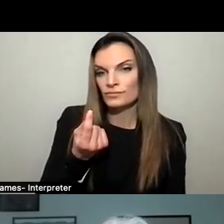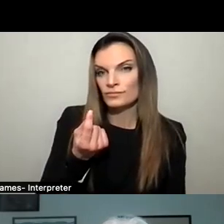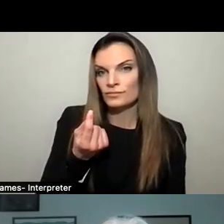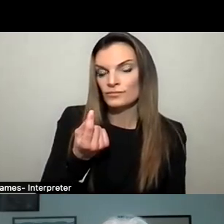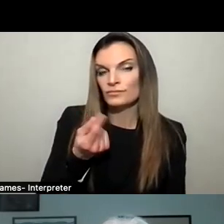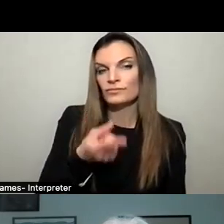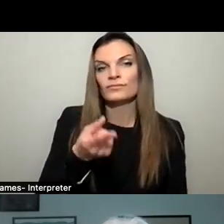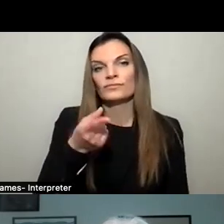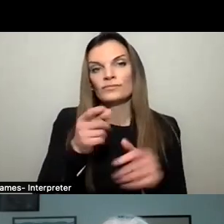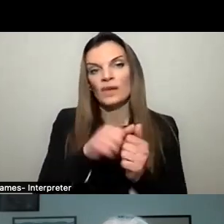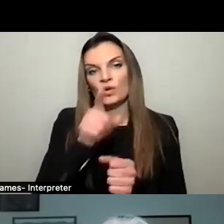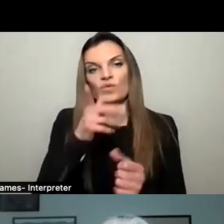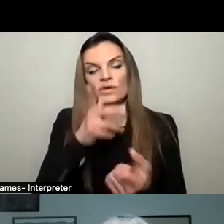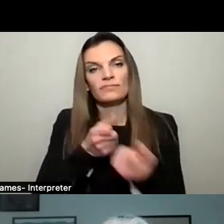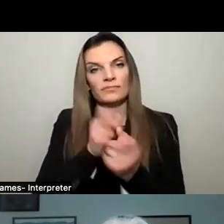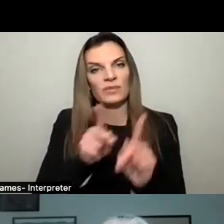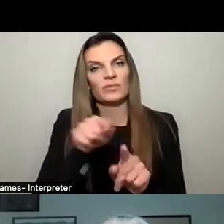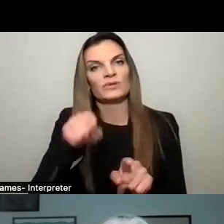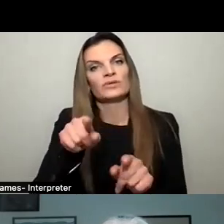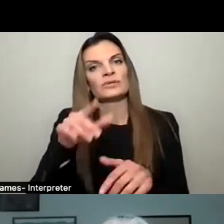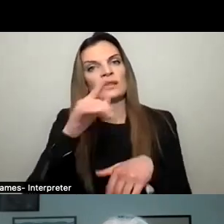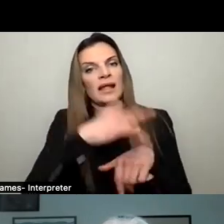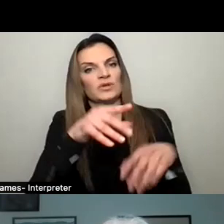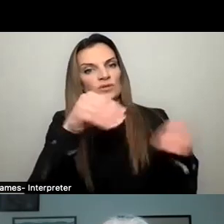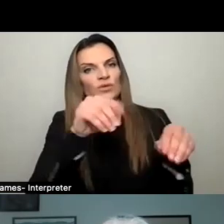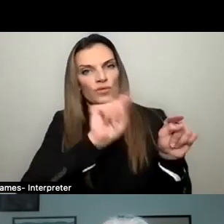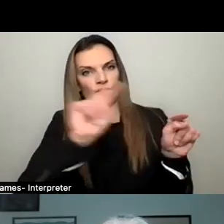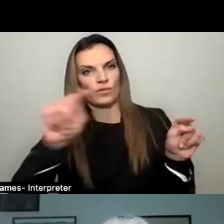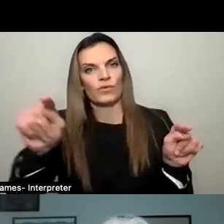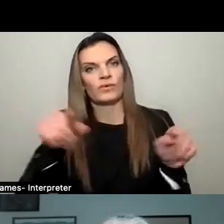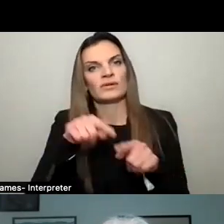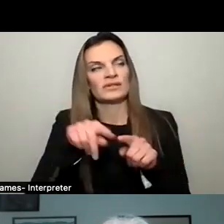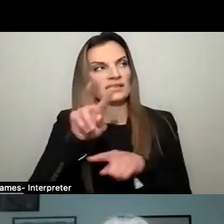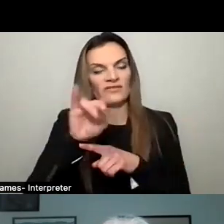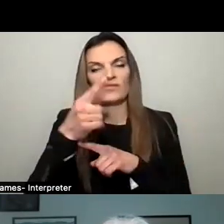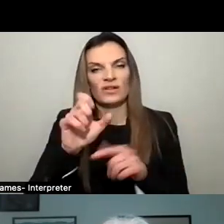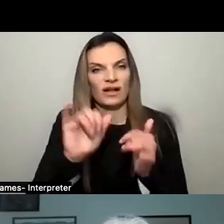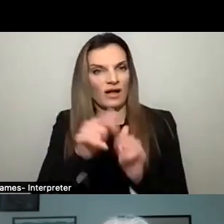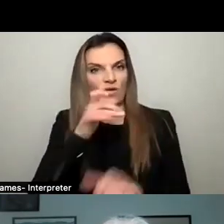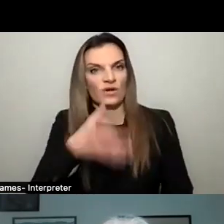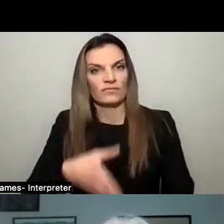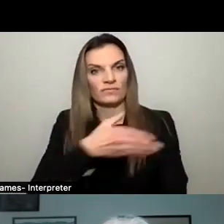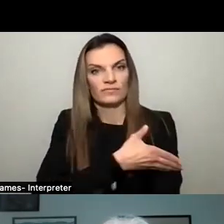the village? Do zoning laws need to be updated to allow for more full service restaurants? If parking is a